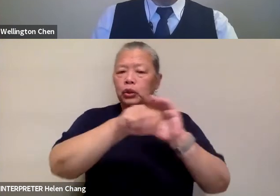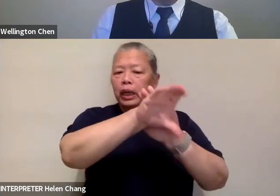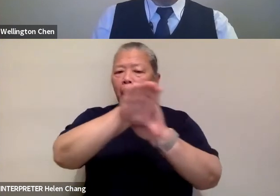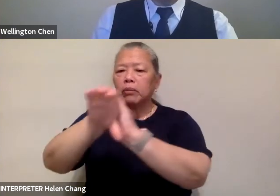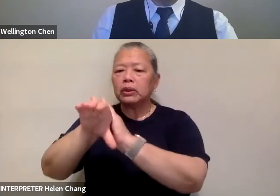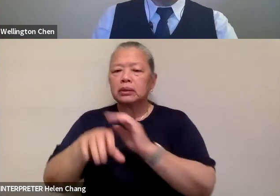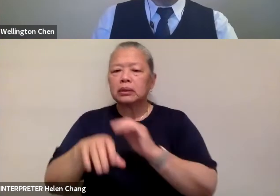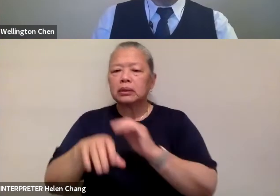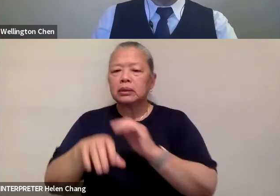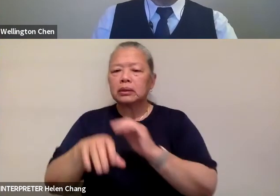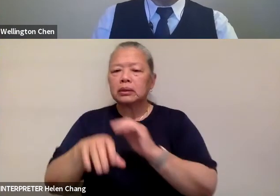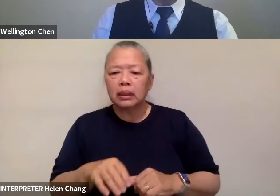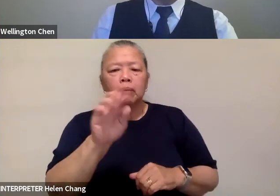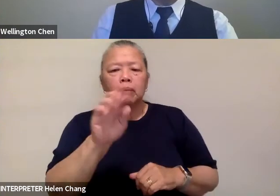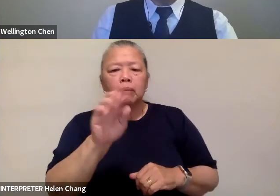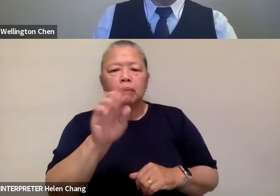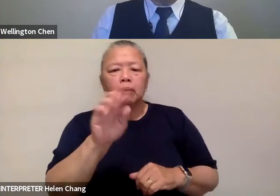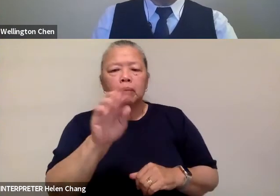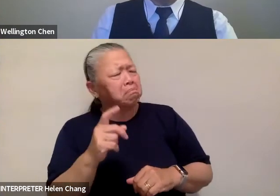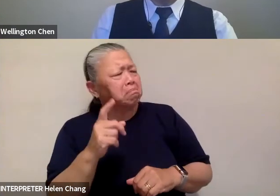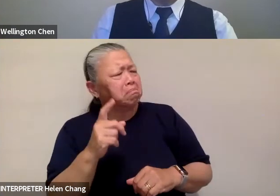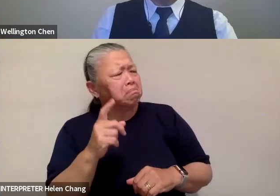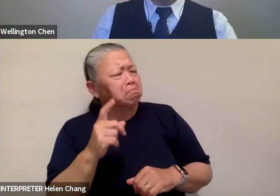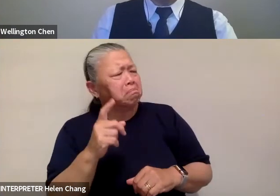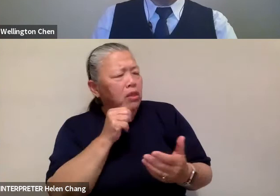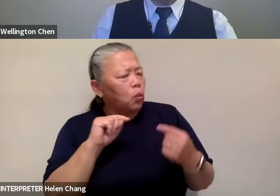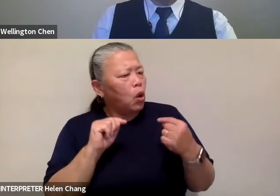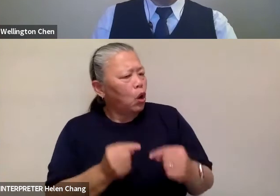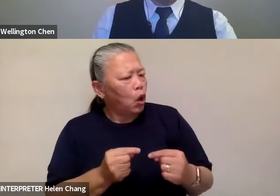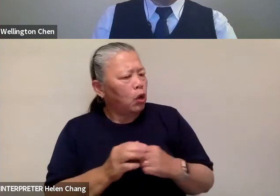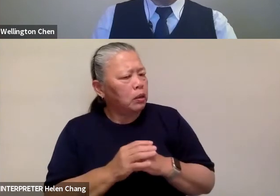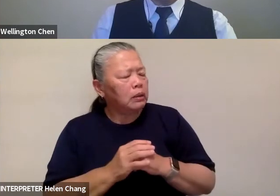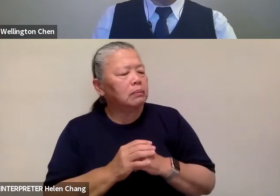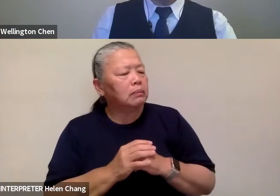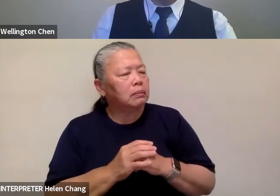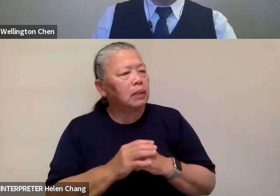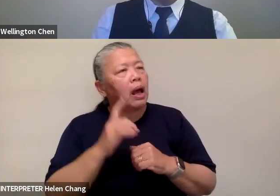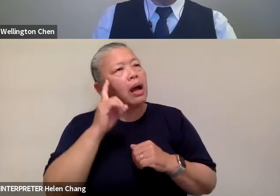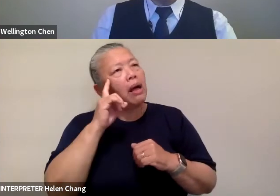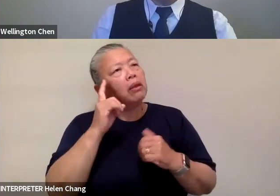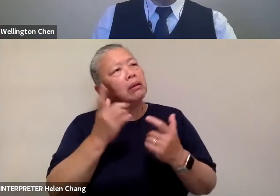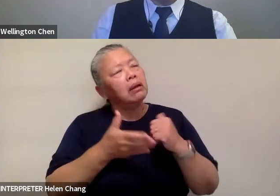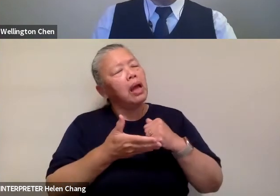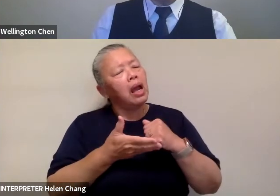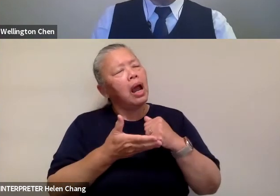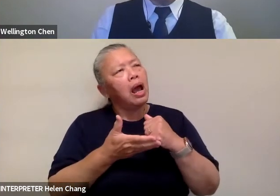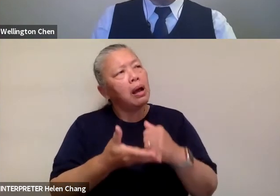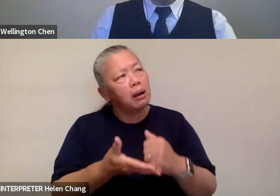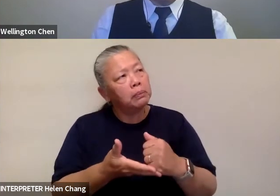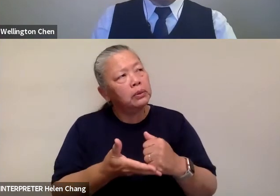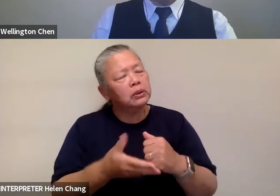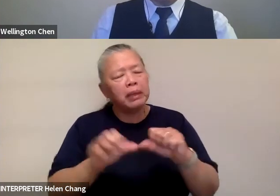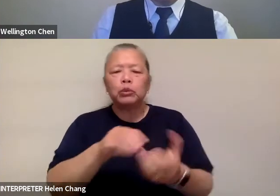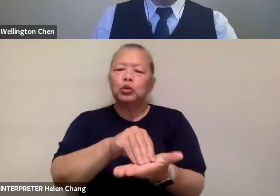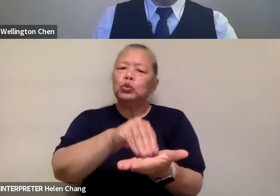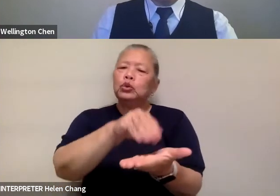I think it won't hurt, for sure. I think it helps to document, like what